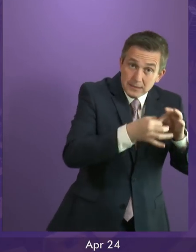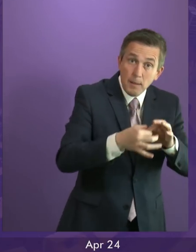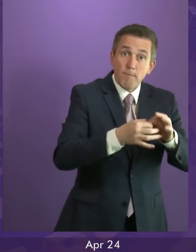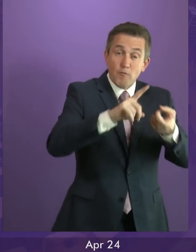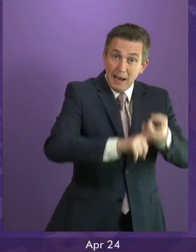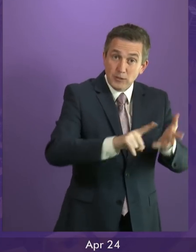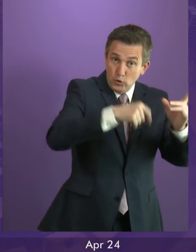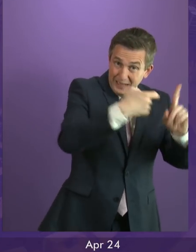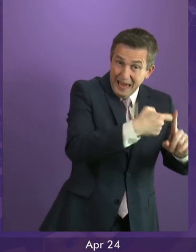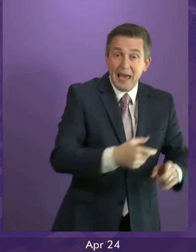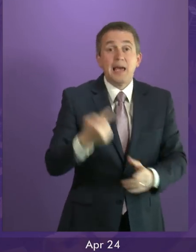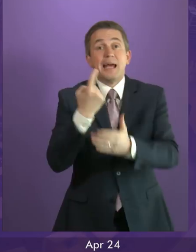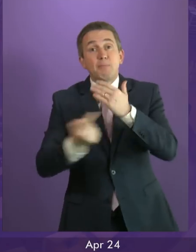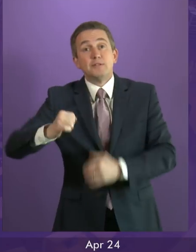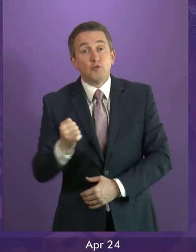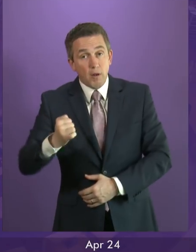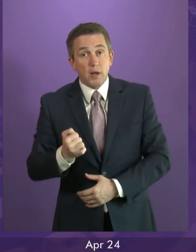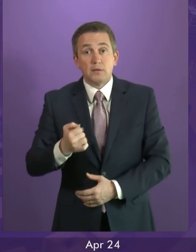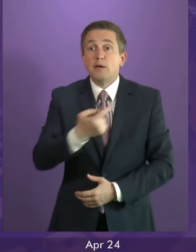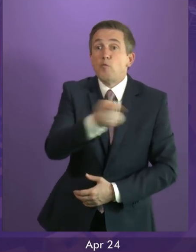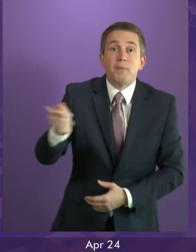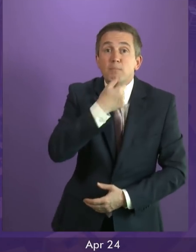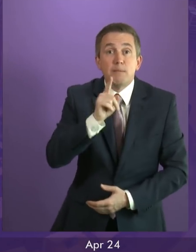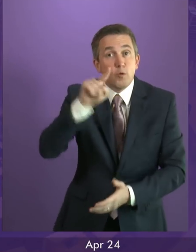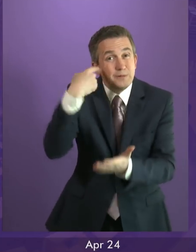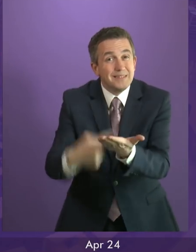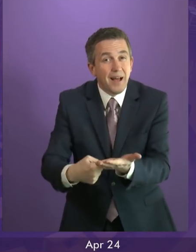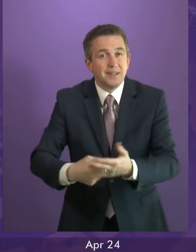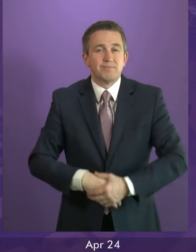depends on the people of Scotland taking that decision for themselves.